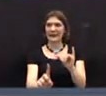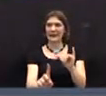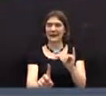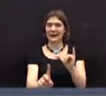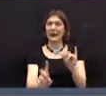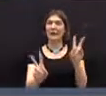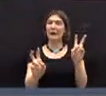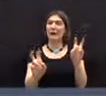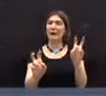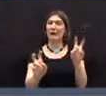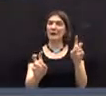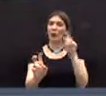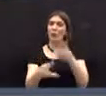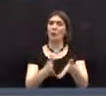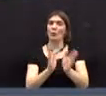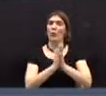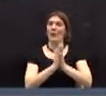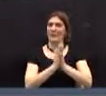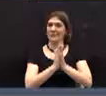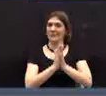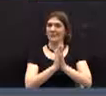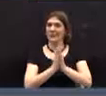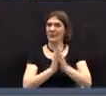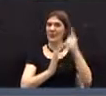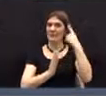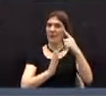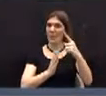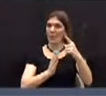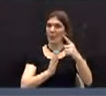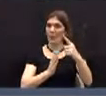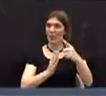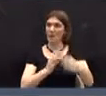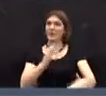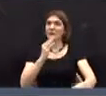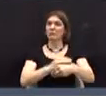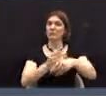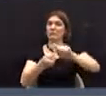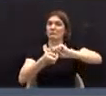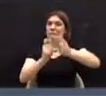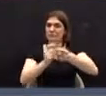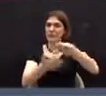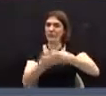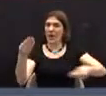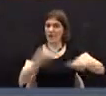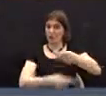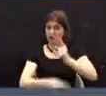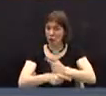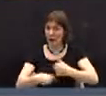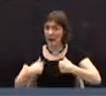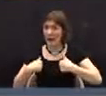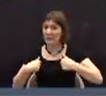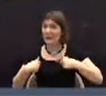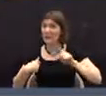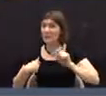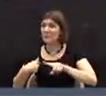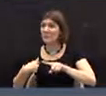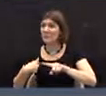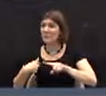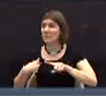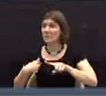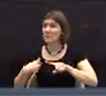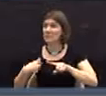effectively a request by Mr. Dimes to have the budget amended accordingly. Am I correct on that, Mr. Dimes?